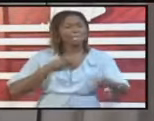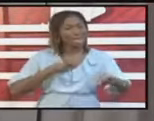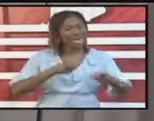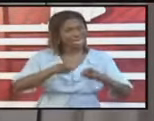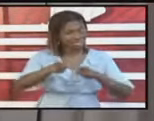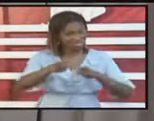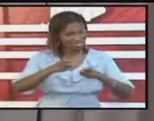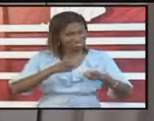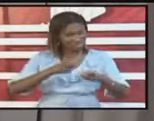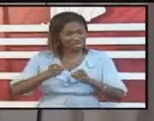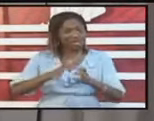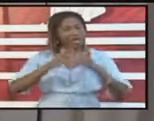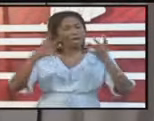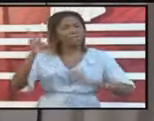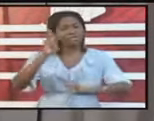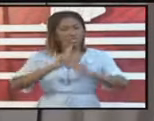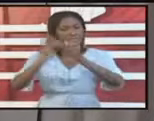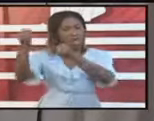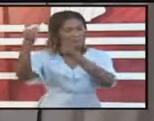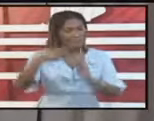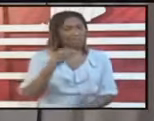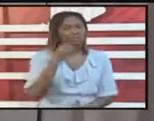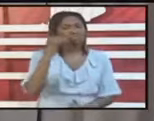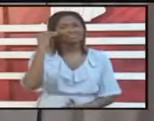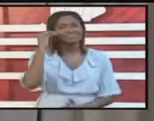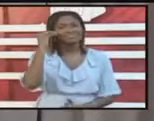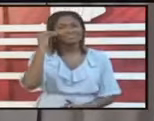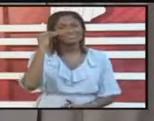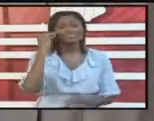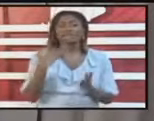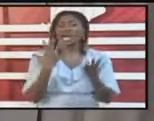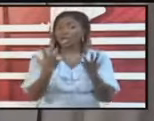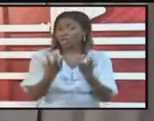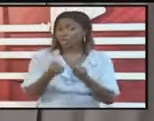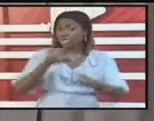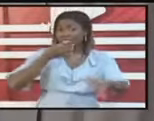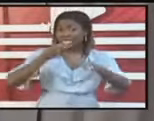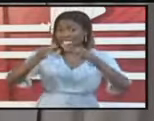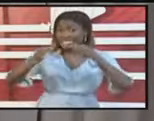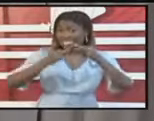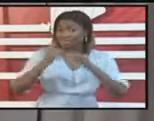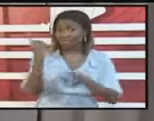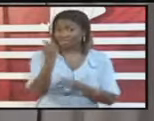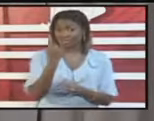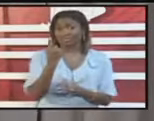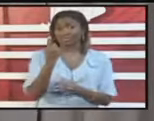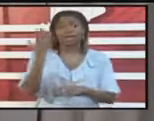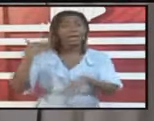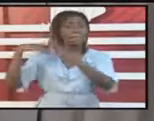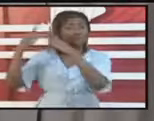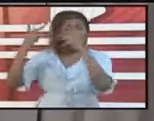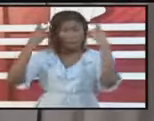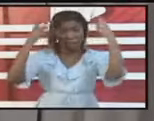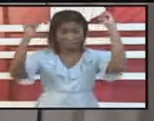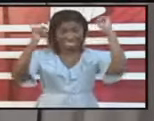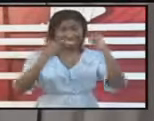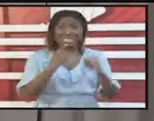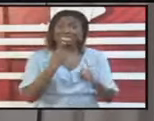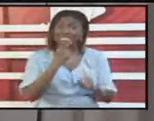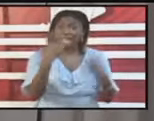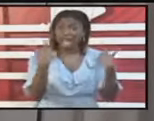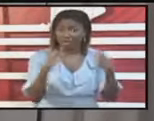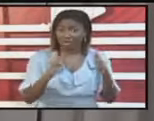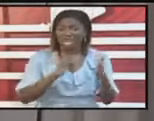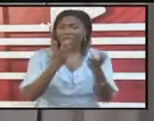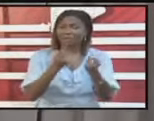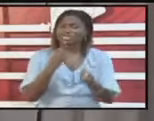numbers for persons to return. I'd like to make a point at this stage that we've made before. The Prime Minister has referred it and it is worth repeating and